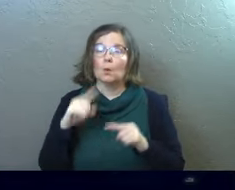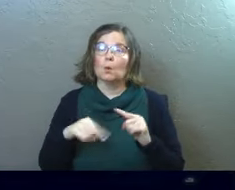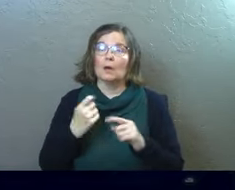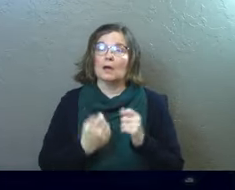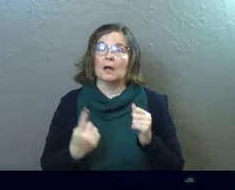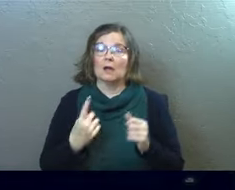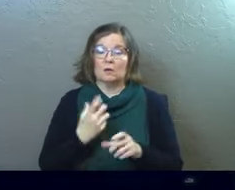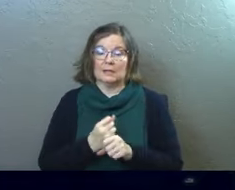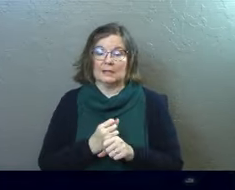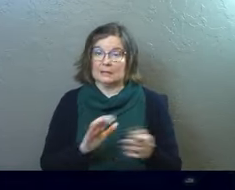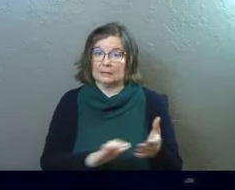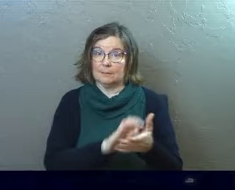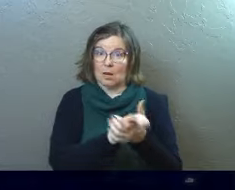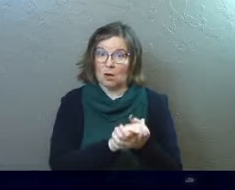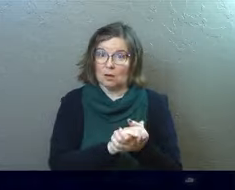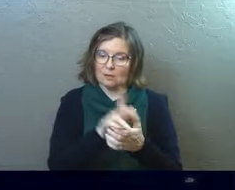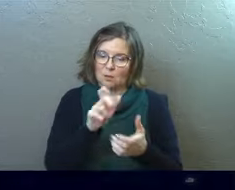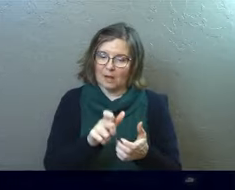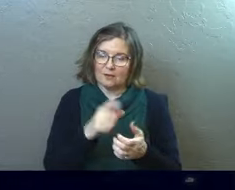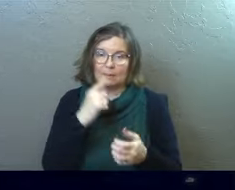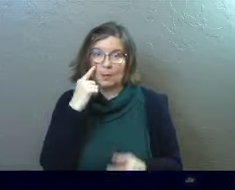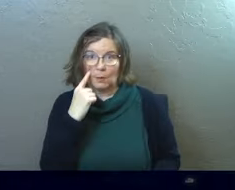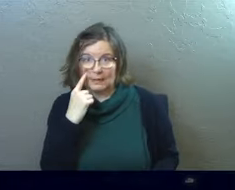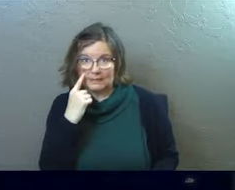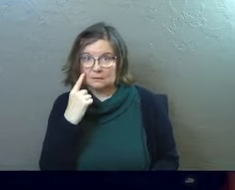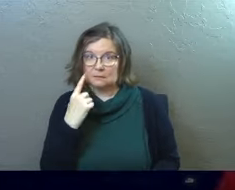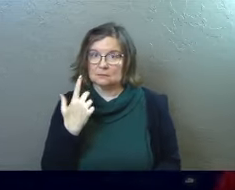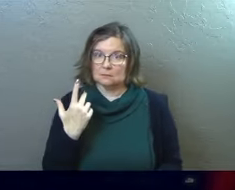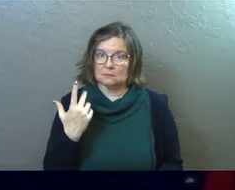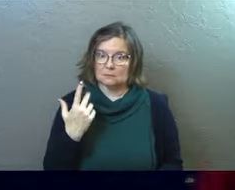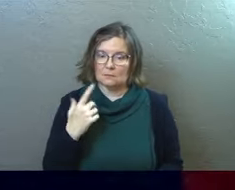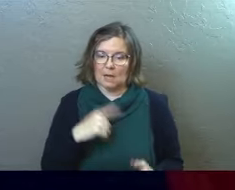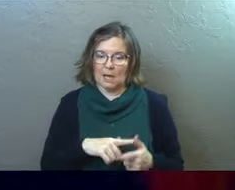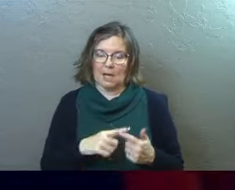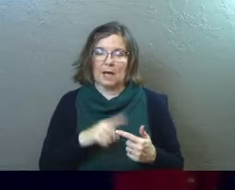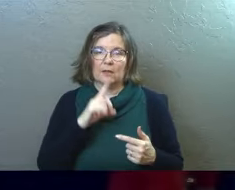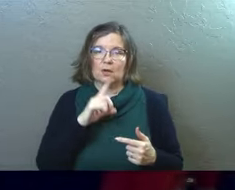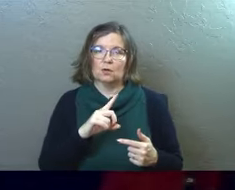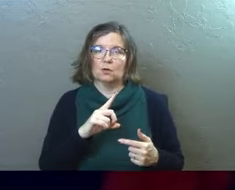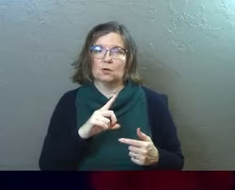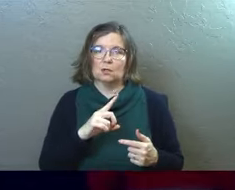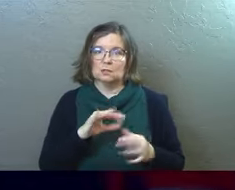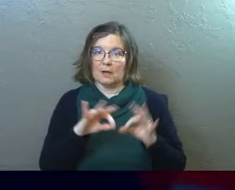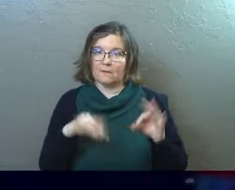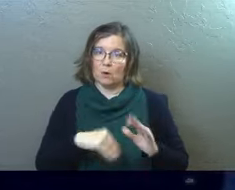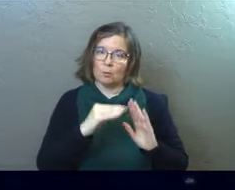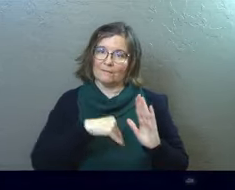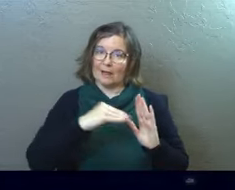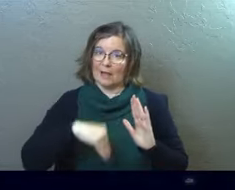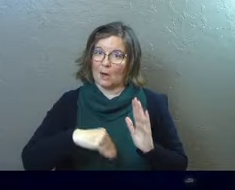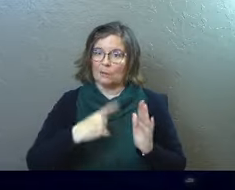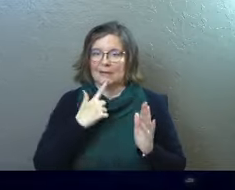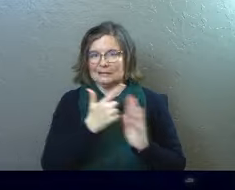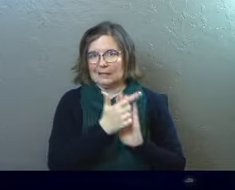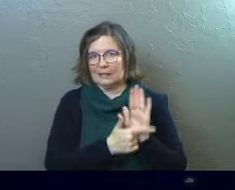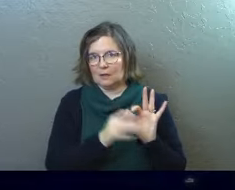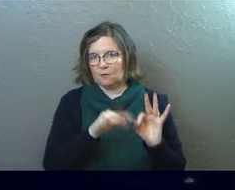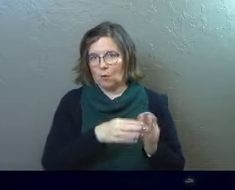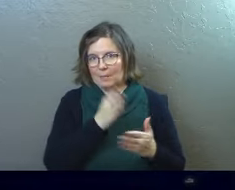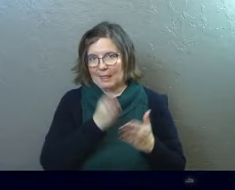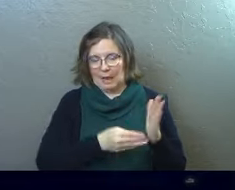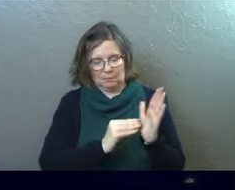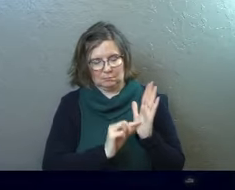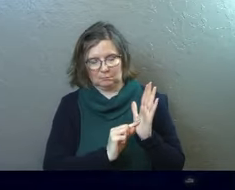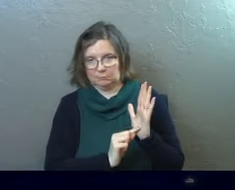know, whenever anybody gets married, there have to be witnesses. And then there's a, there's a form that we fill out that's a legal form at the